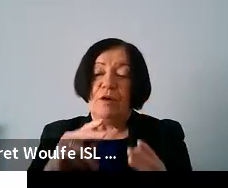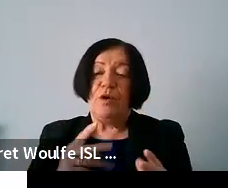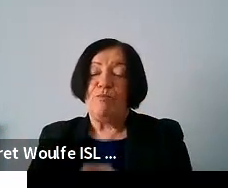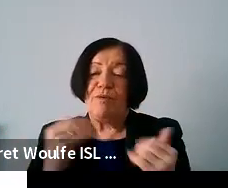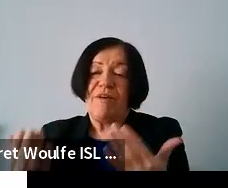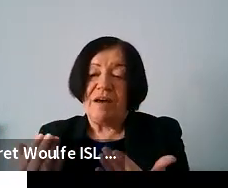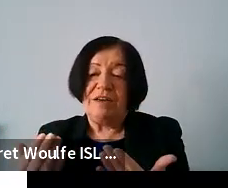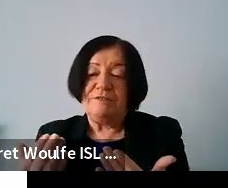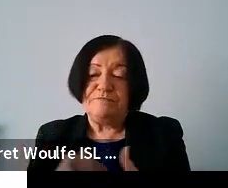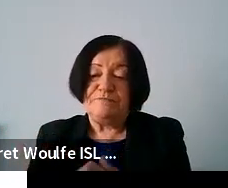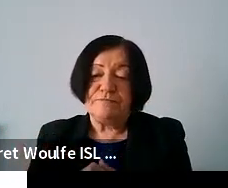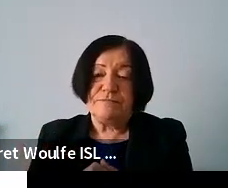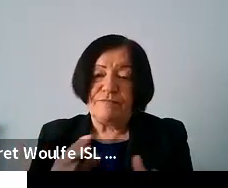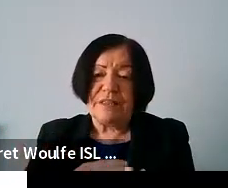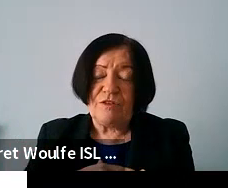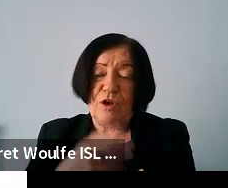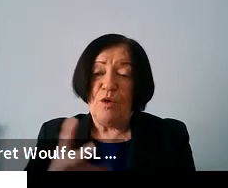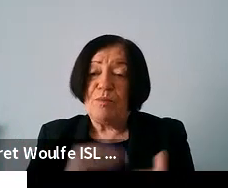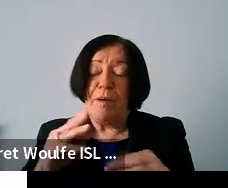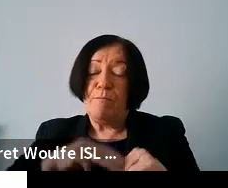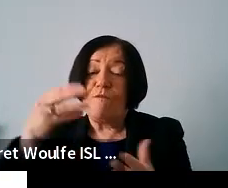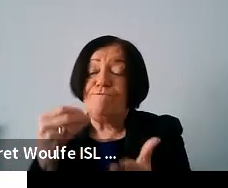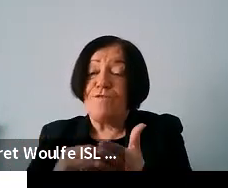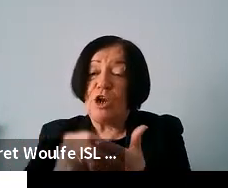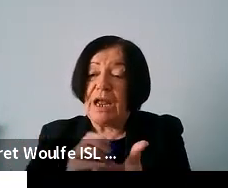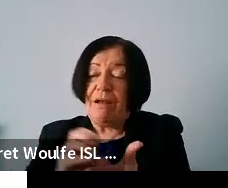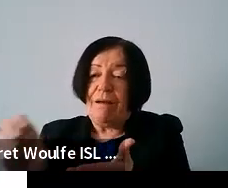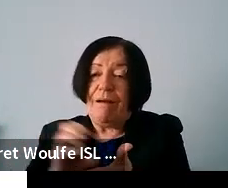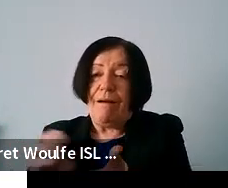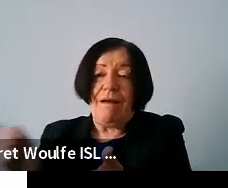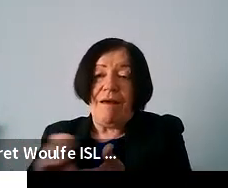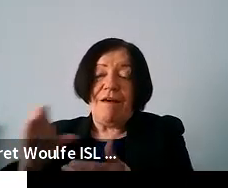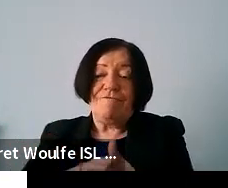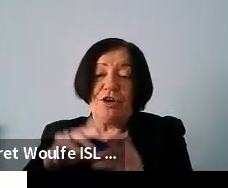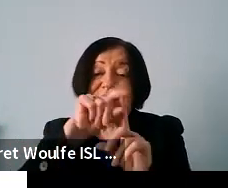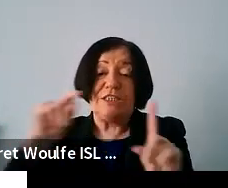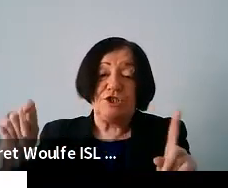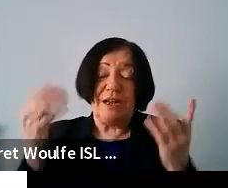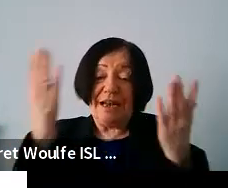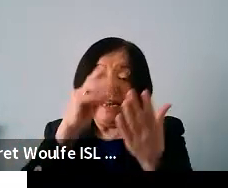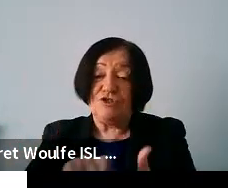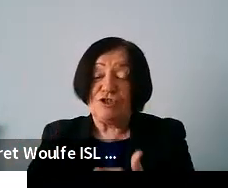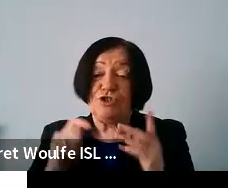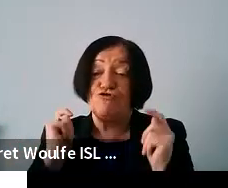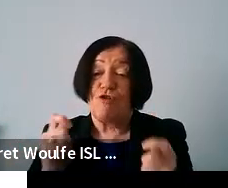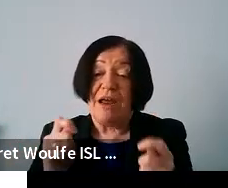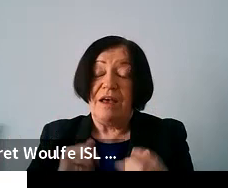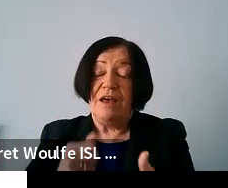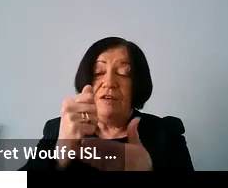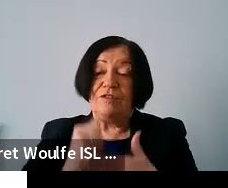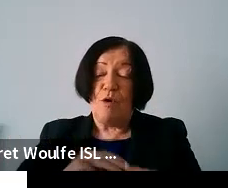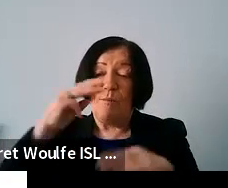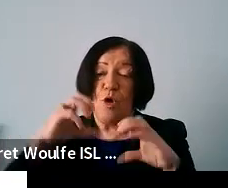sorry it's going to provide more funding for um digital literacy training and support more